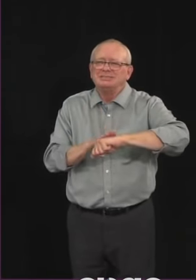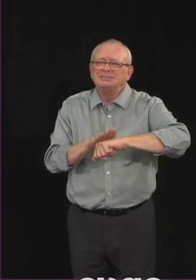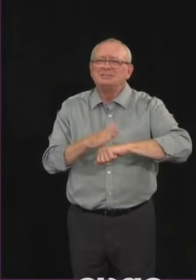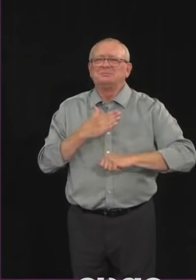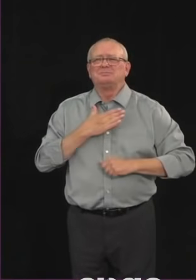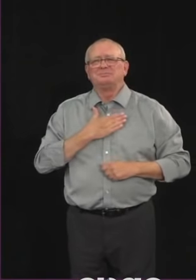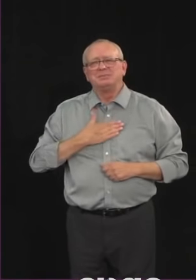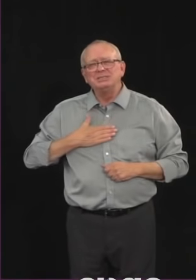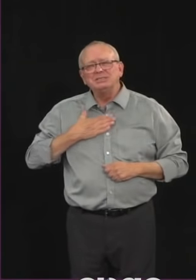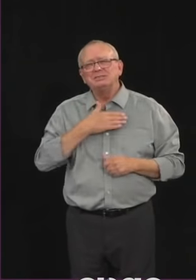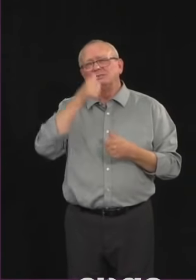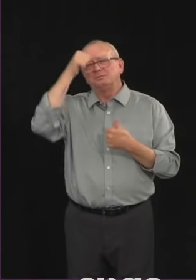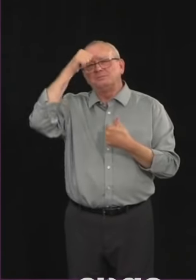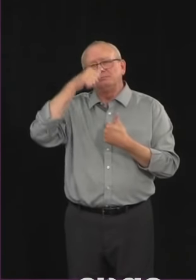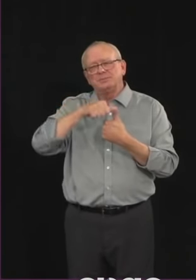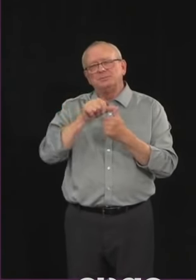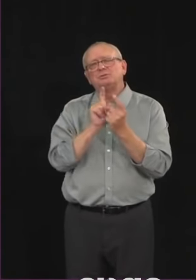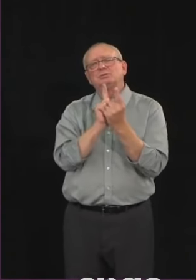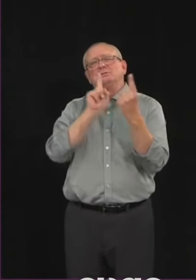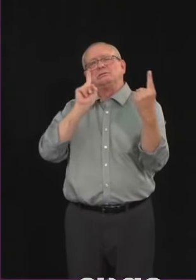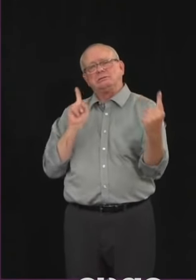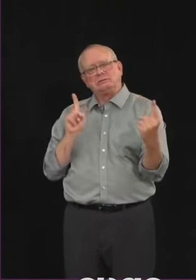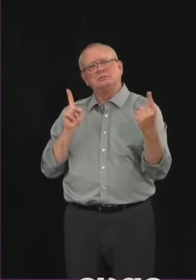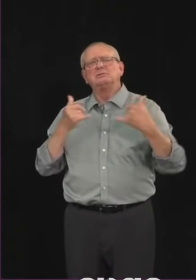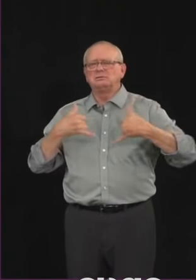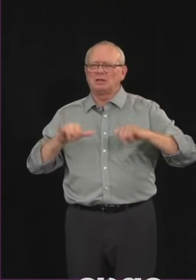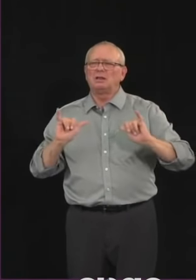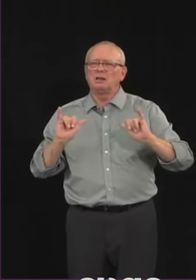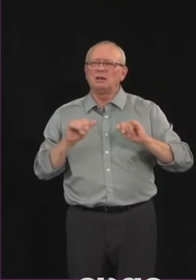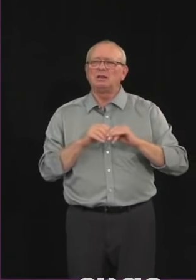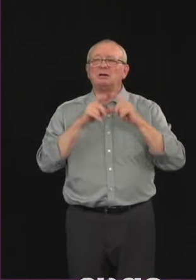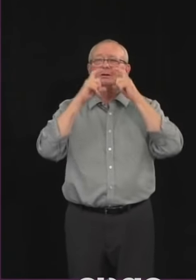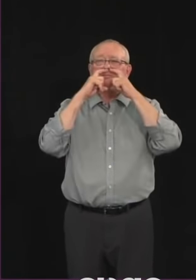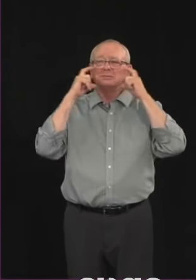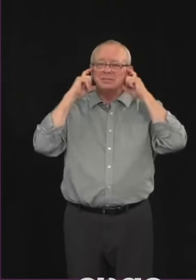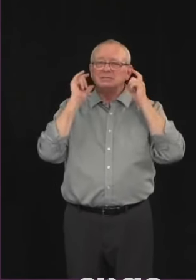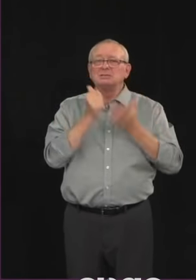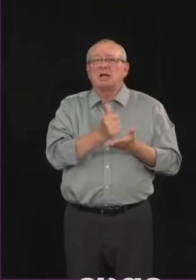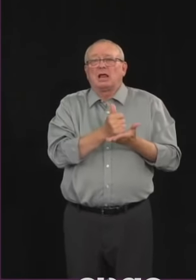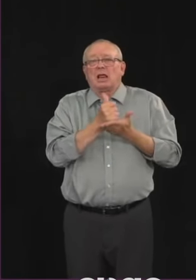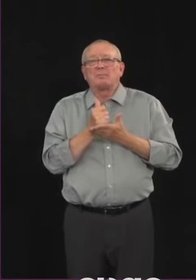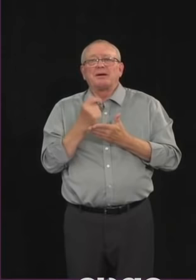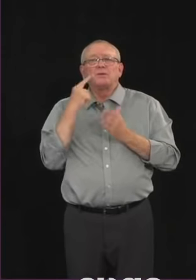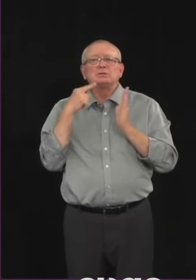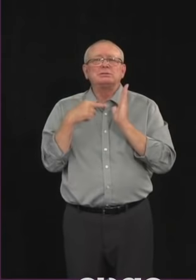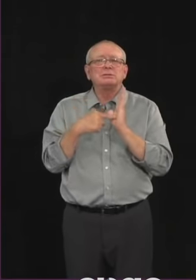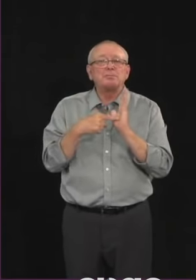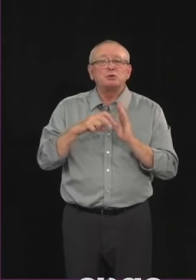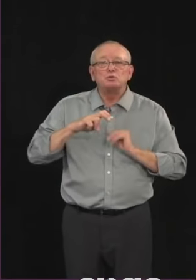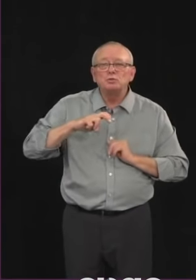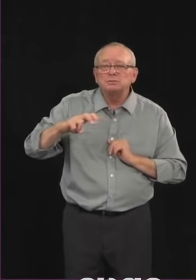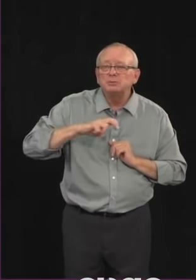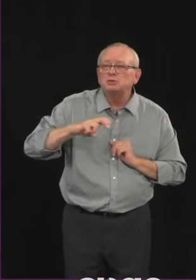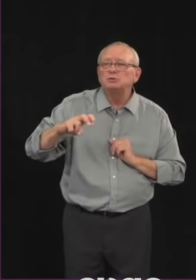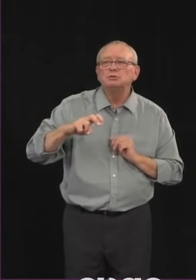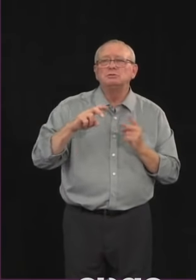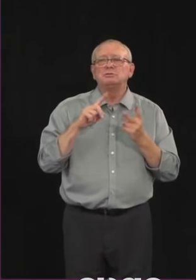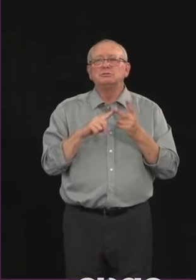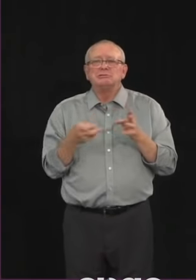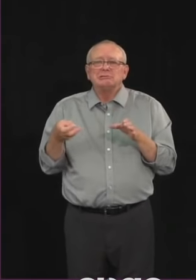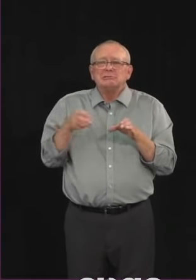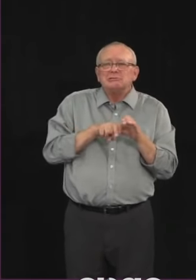to wear a mask when that's not an option such as on transit. Now, it's not mandatory at a provincial level but it's important